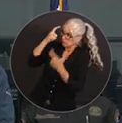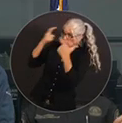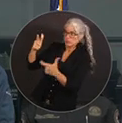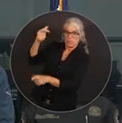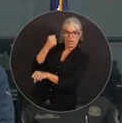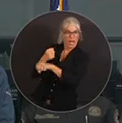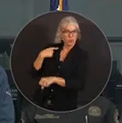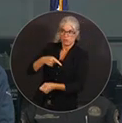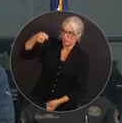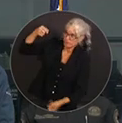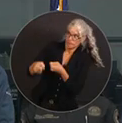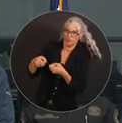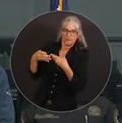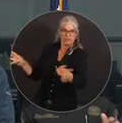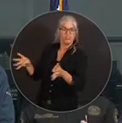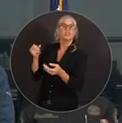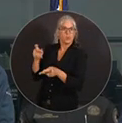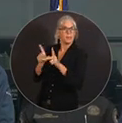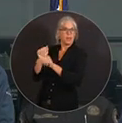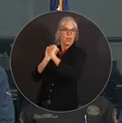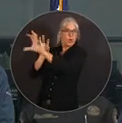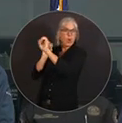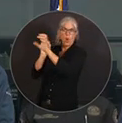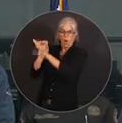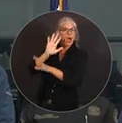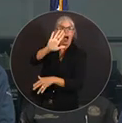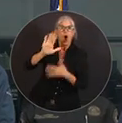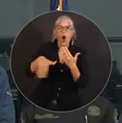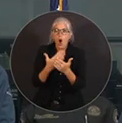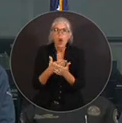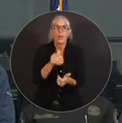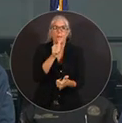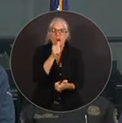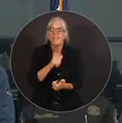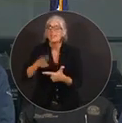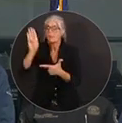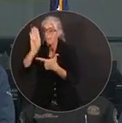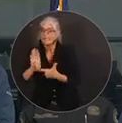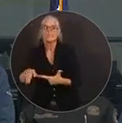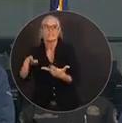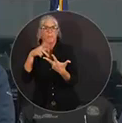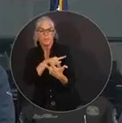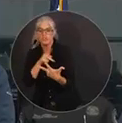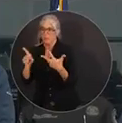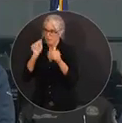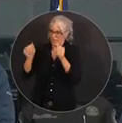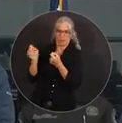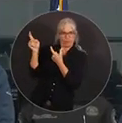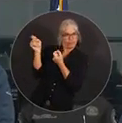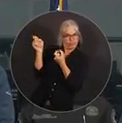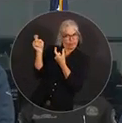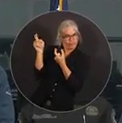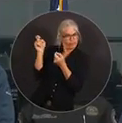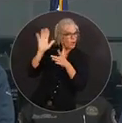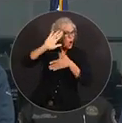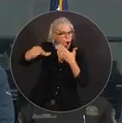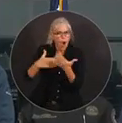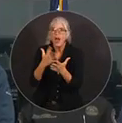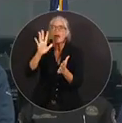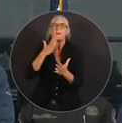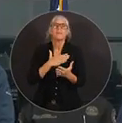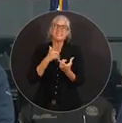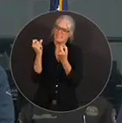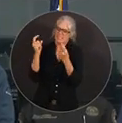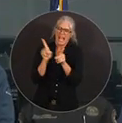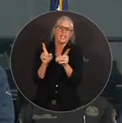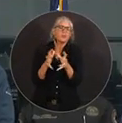private vendors, but also private citizens are able to drop off debris. We want to get as much of the debris picked up as